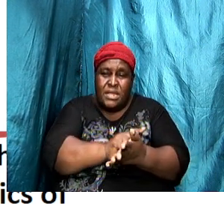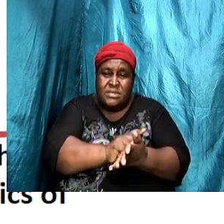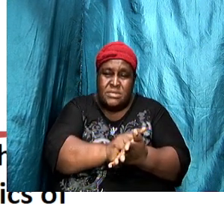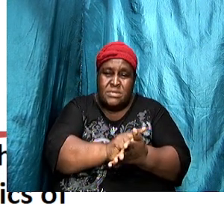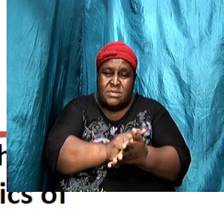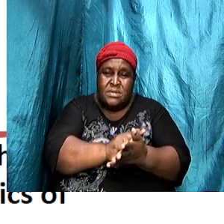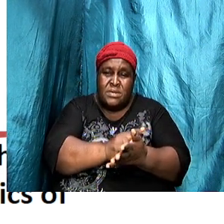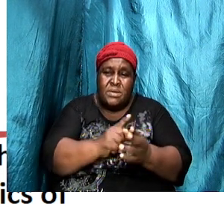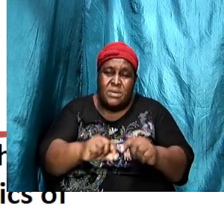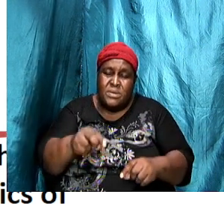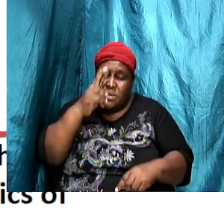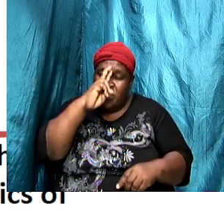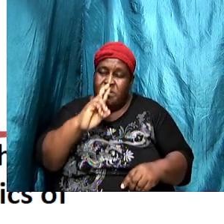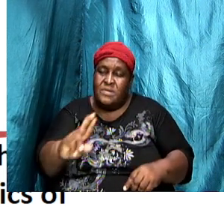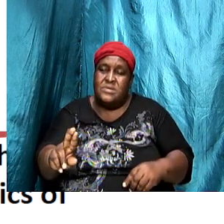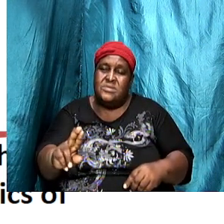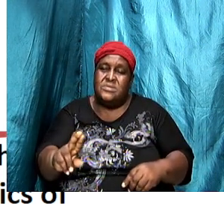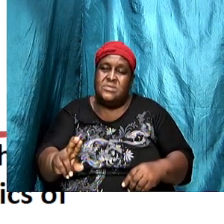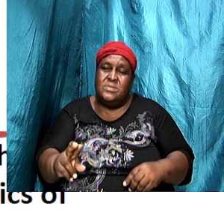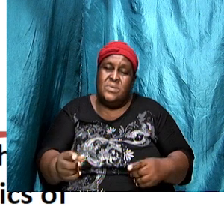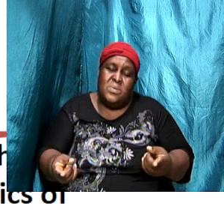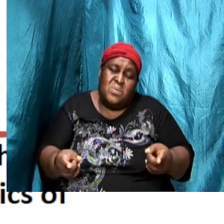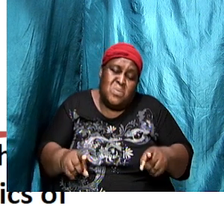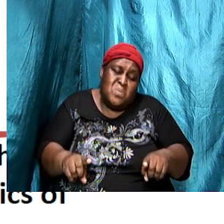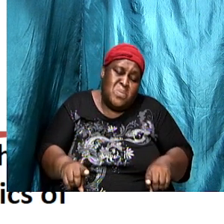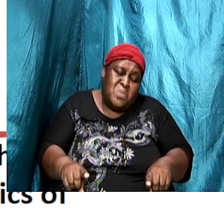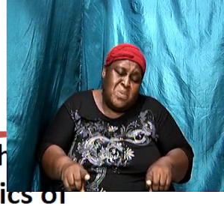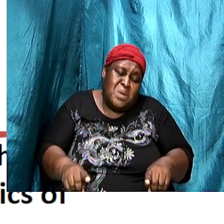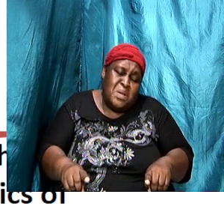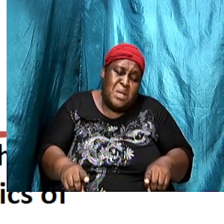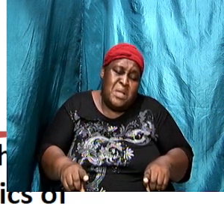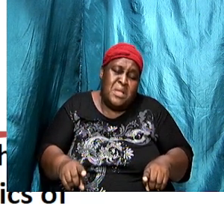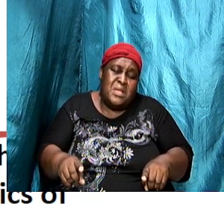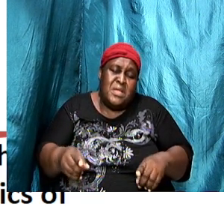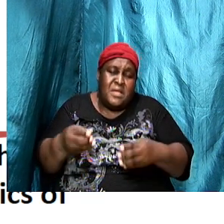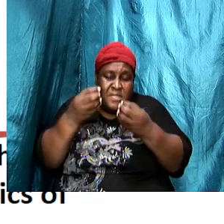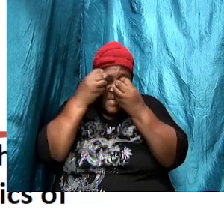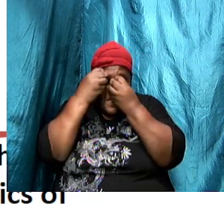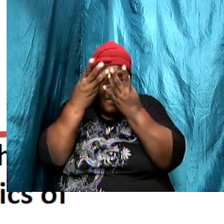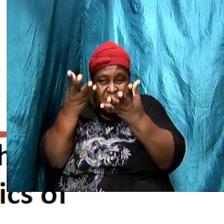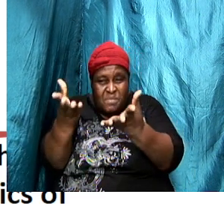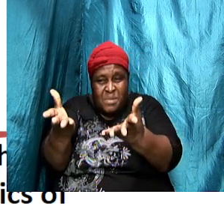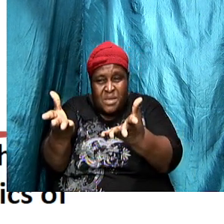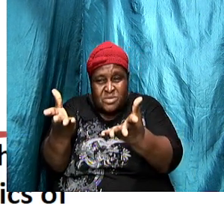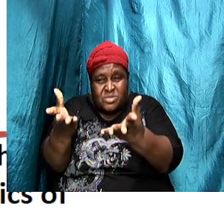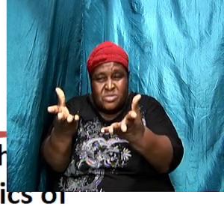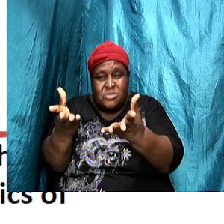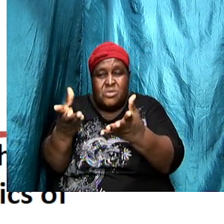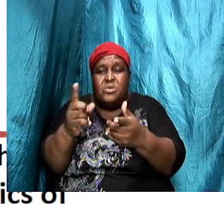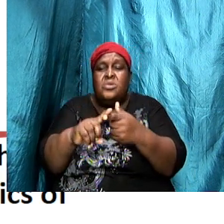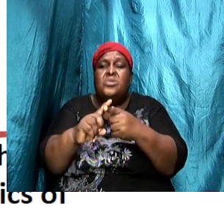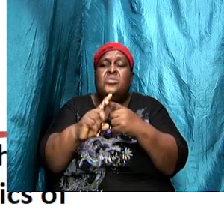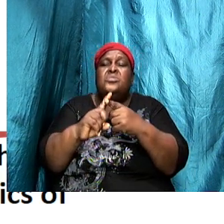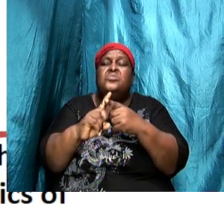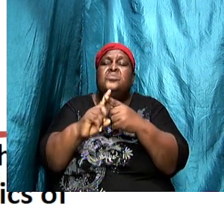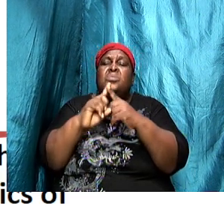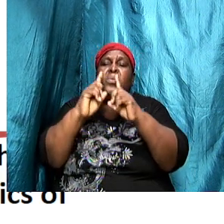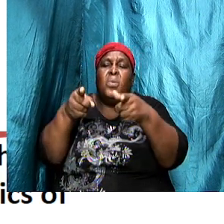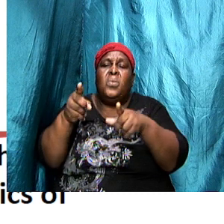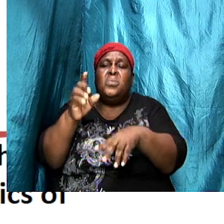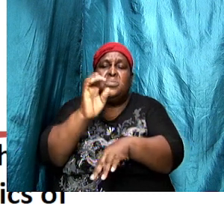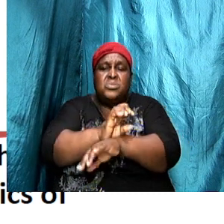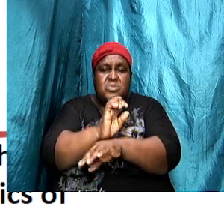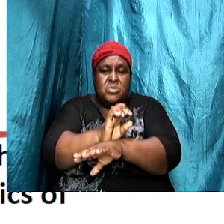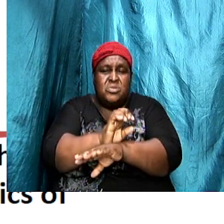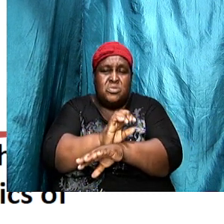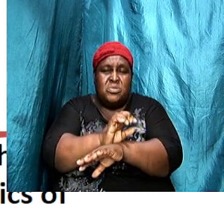wanted the revelation while he wanted the information to go to the church notice